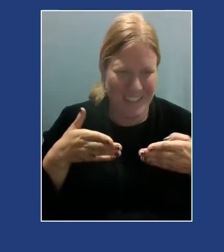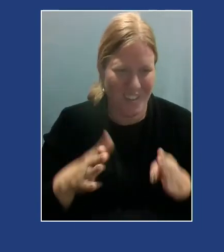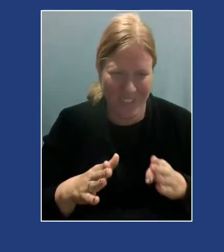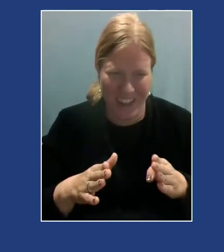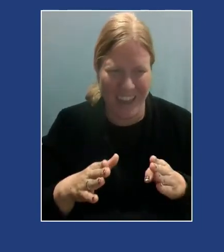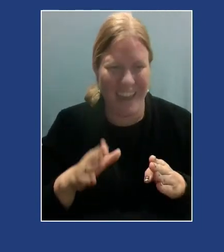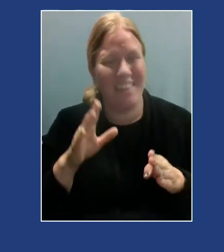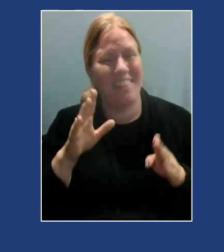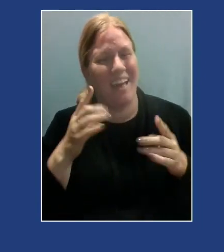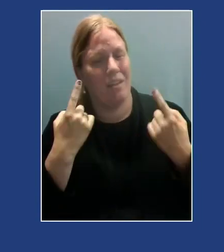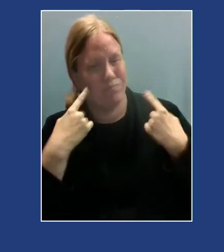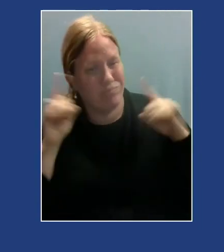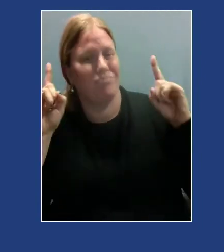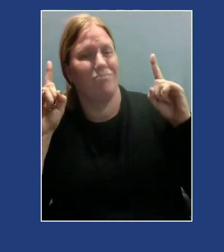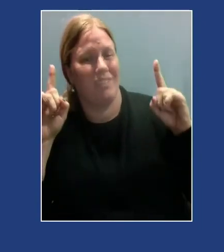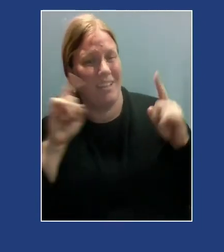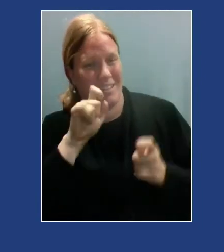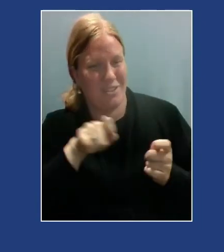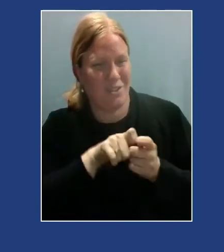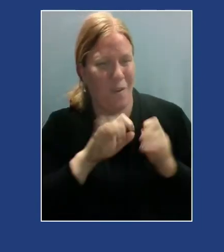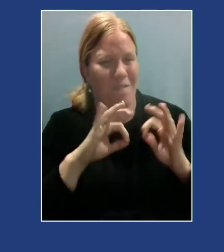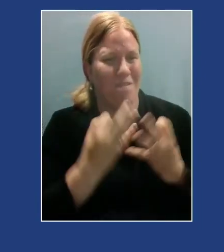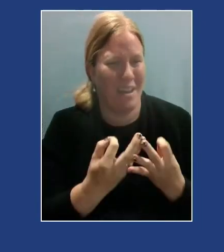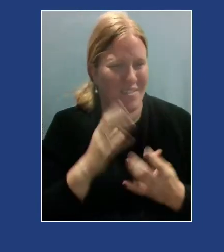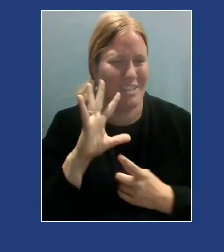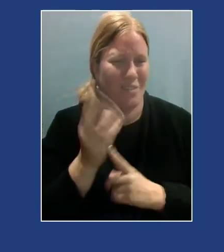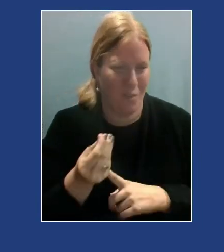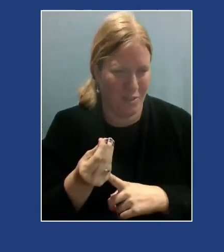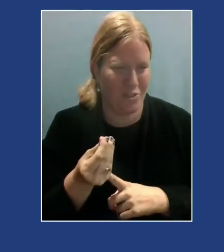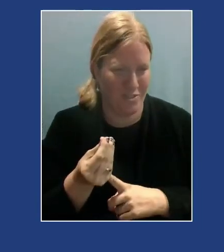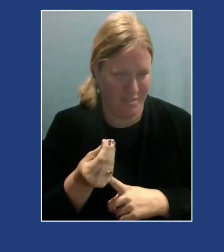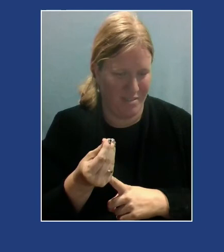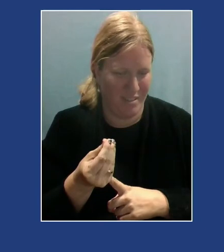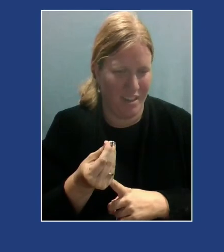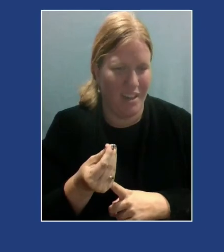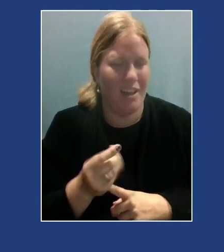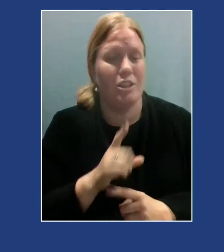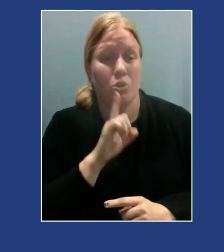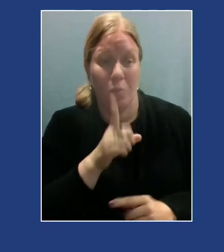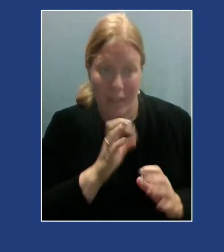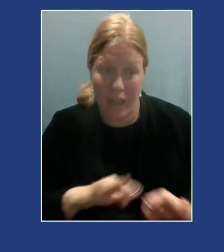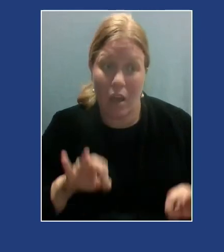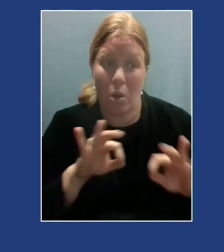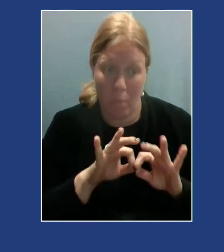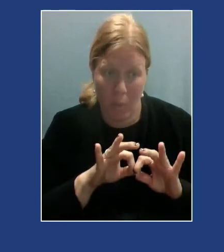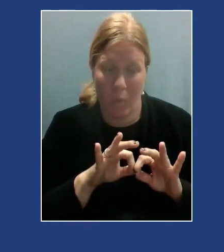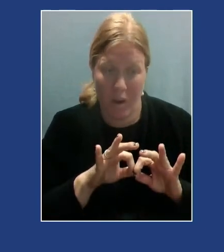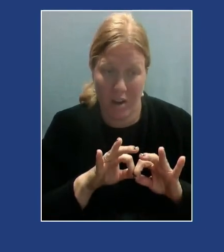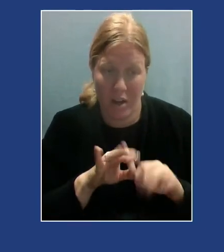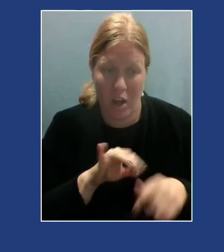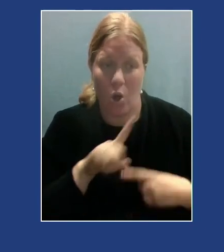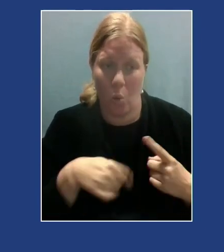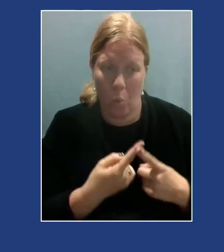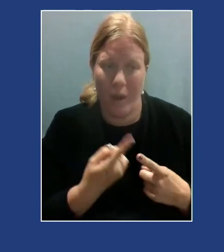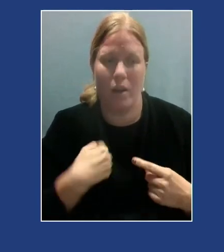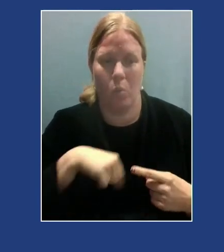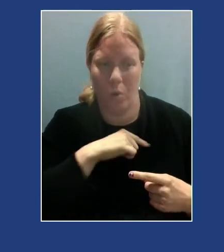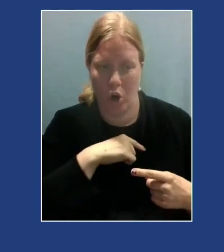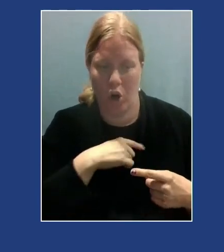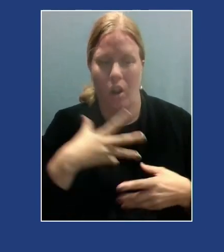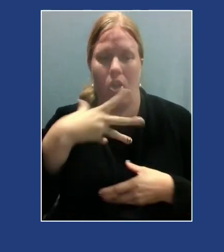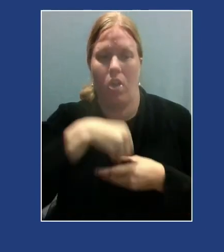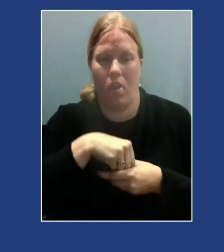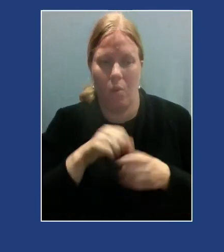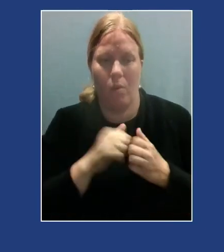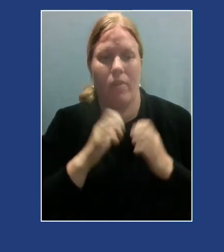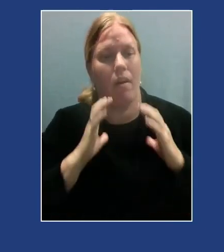families and in certain cultures. And so it's really important to keep that in mind as we're engaging with our clients and teaching